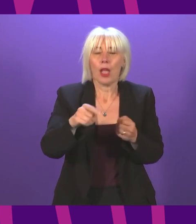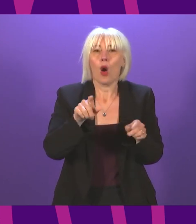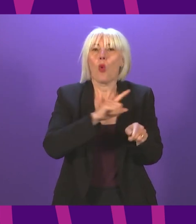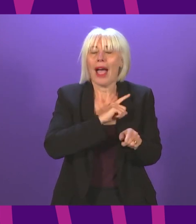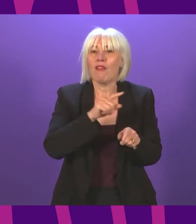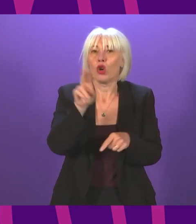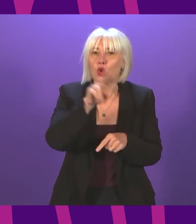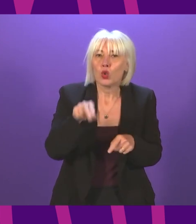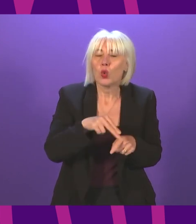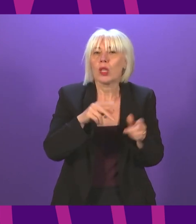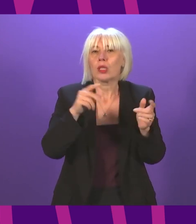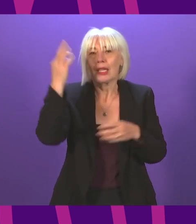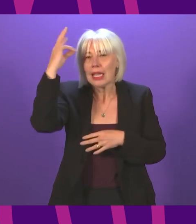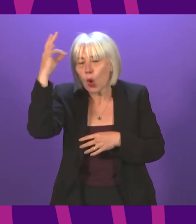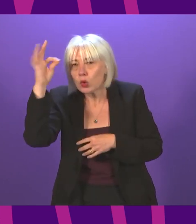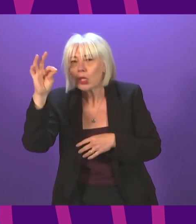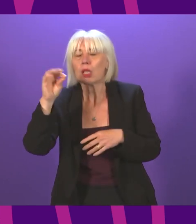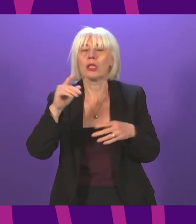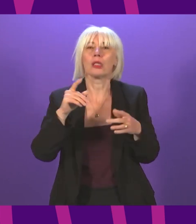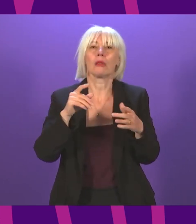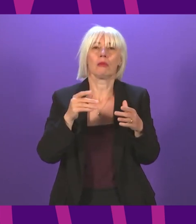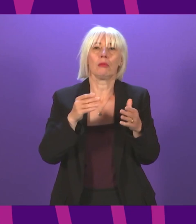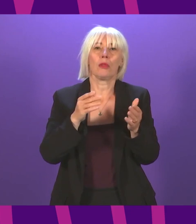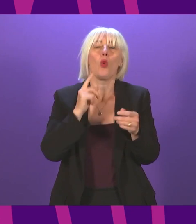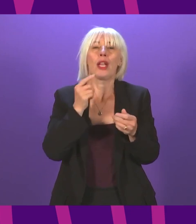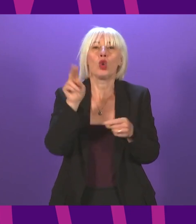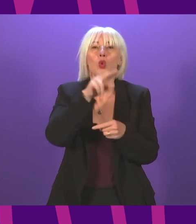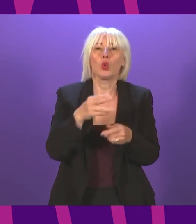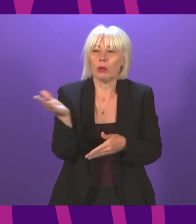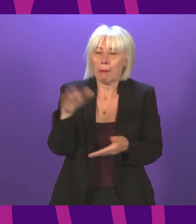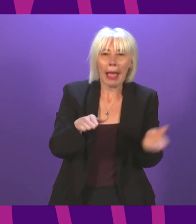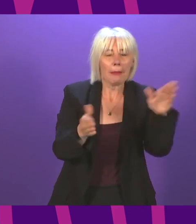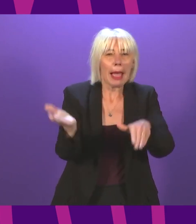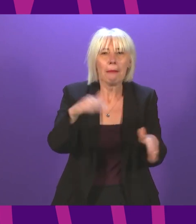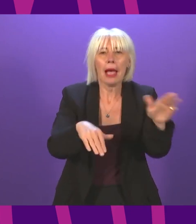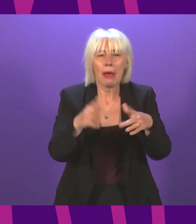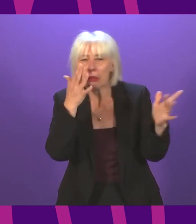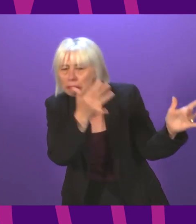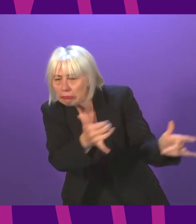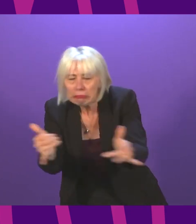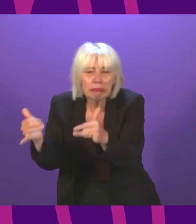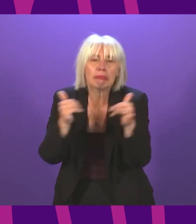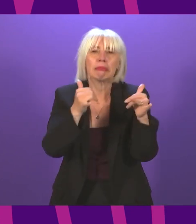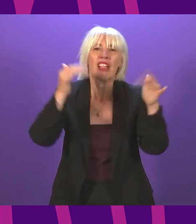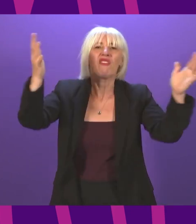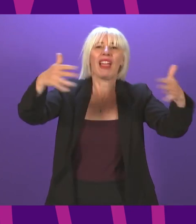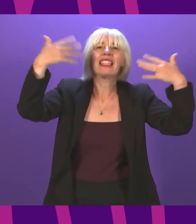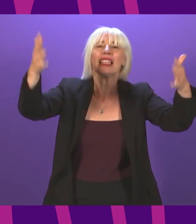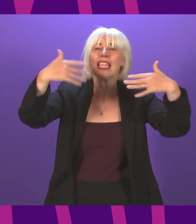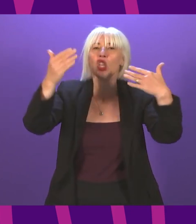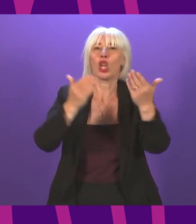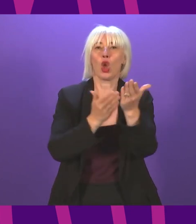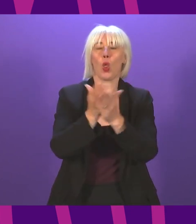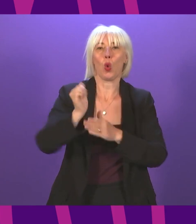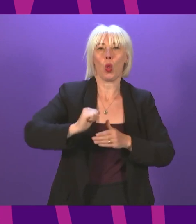authorities the opportunity as the schools came back to assess the ventilation right across the school estate and to make sure that they